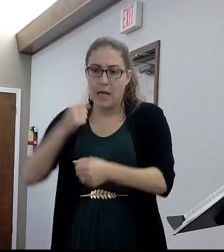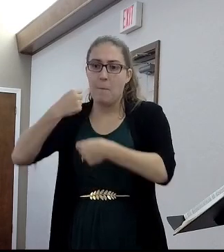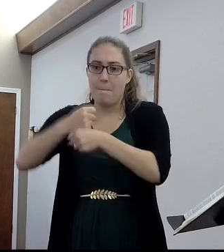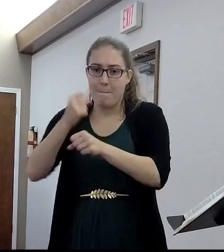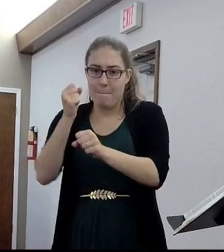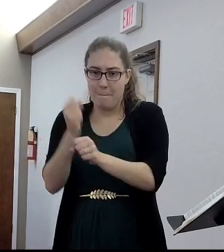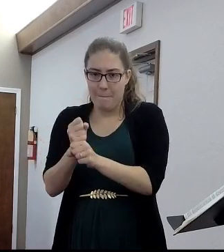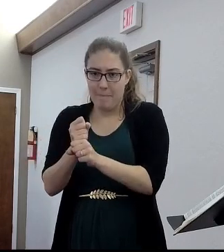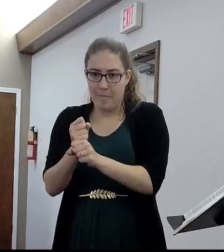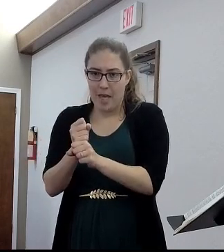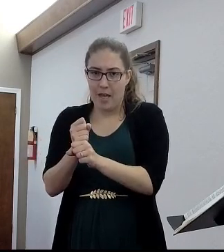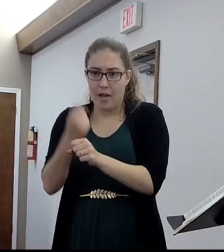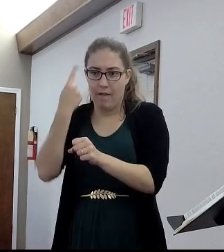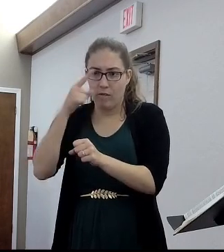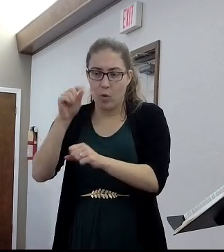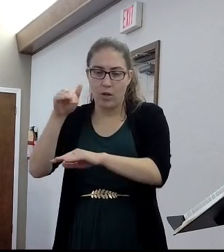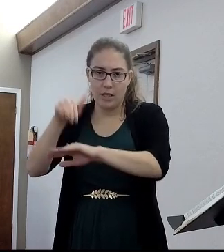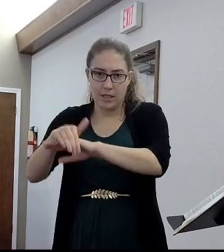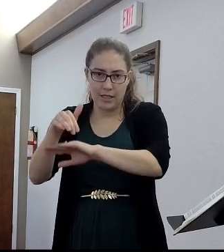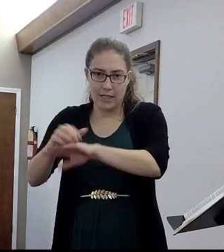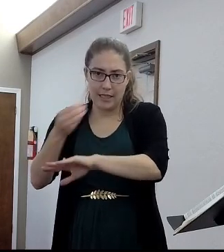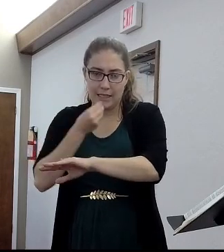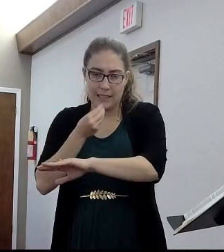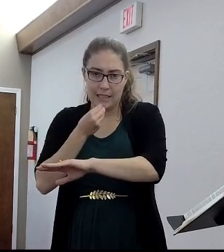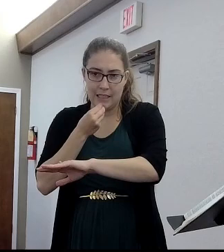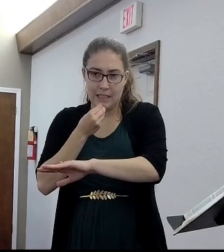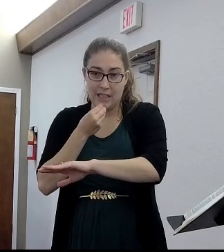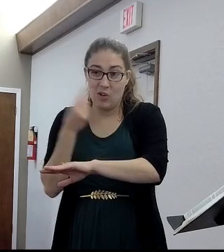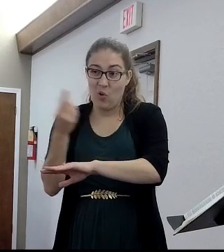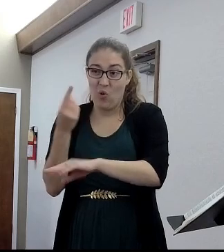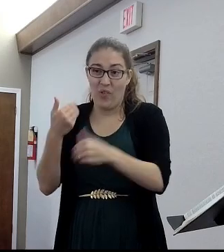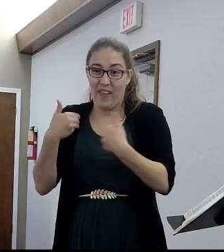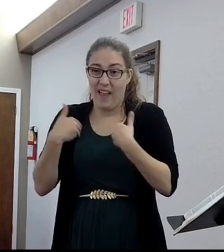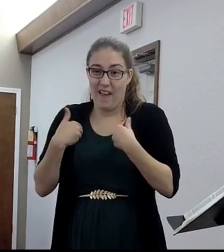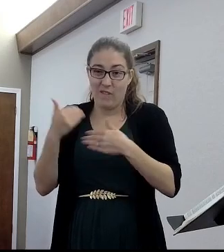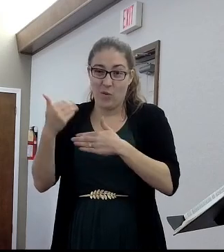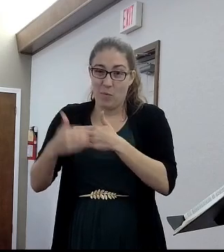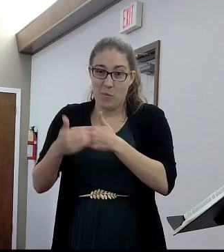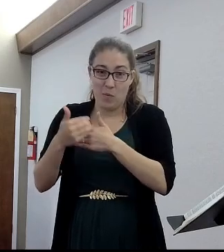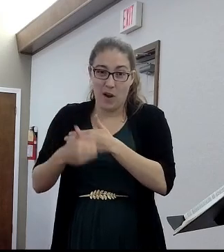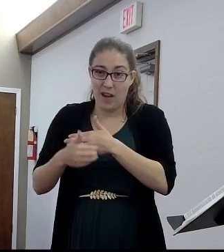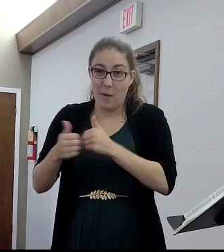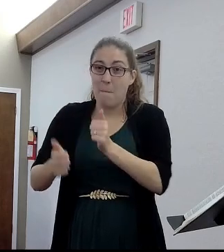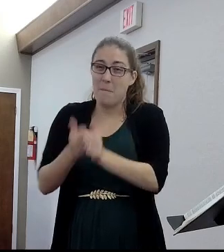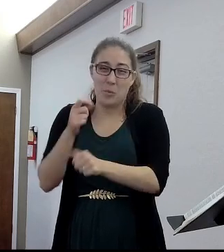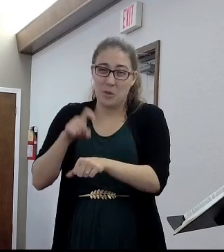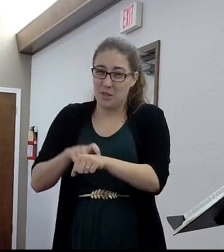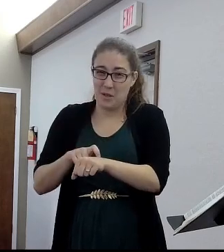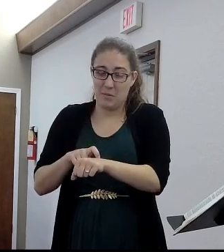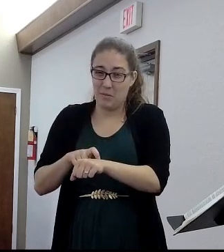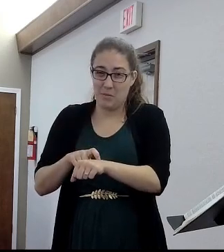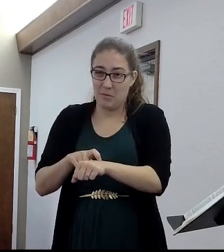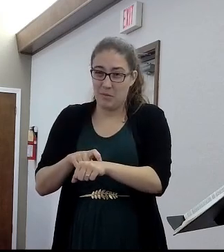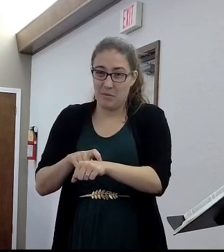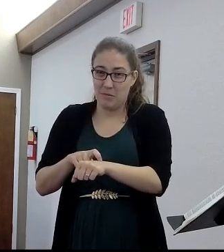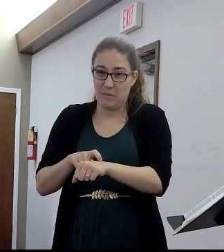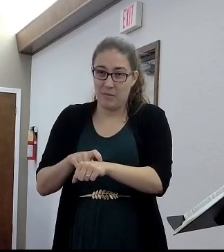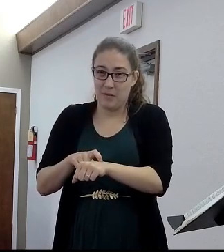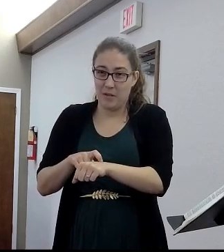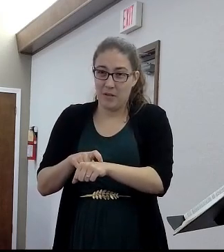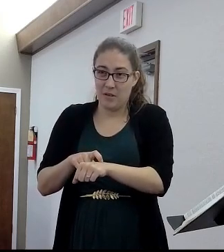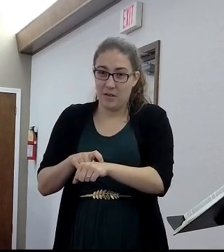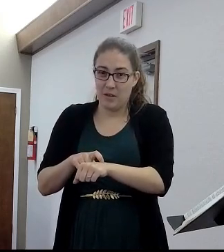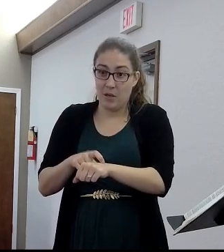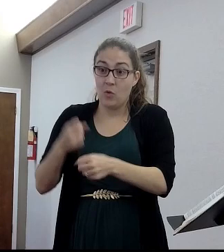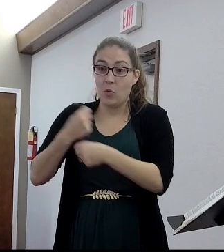at night. And likely, they would only have had bread in a like a satchel bag that